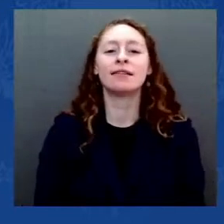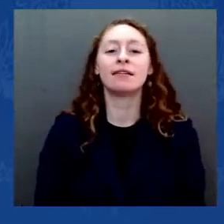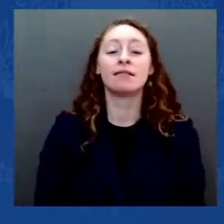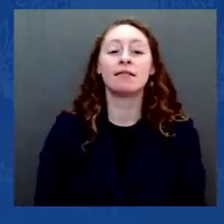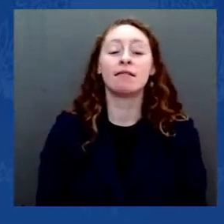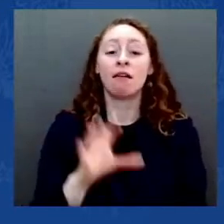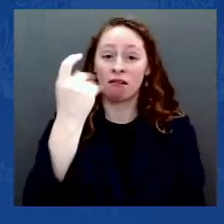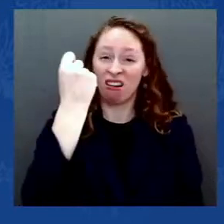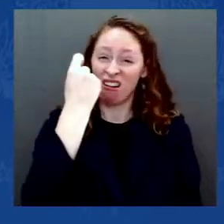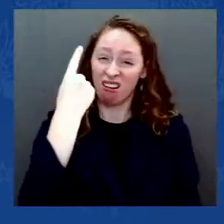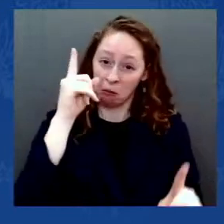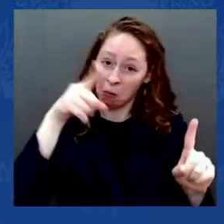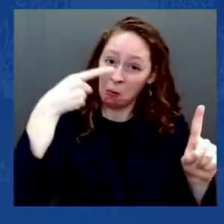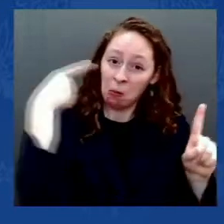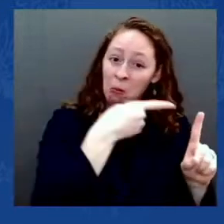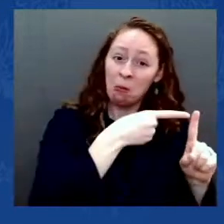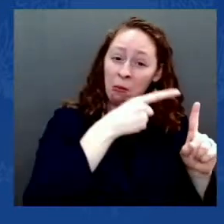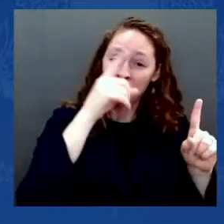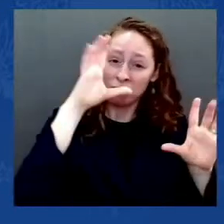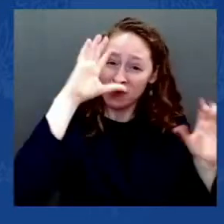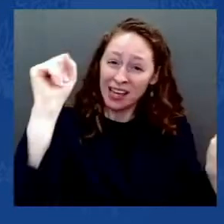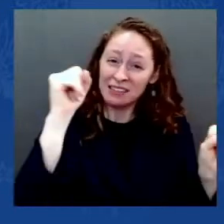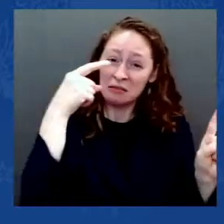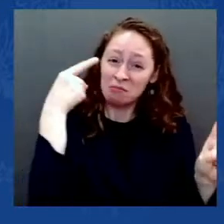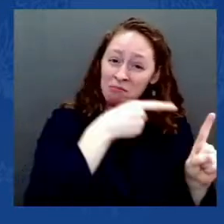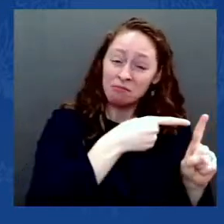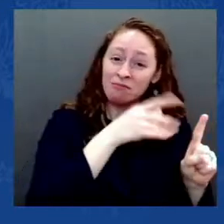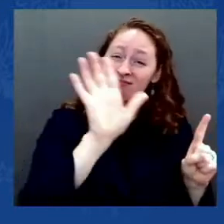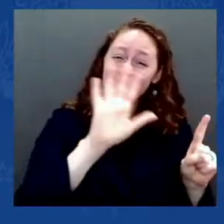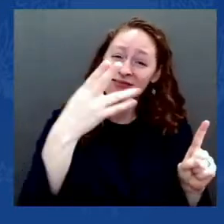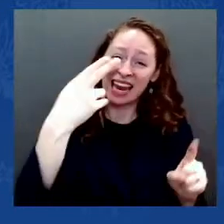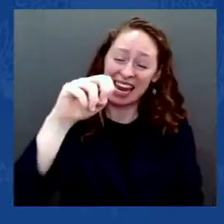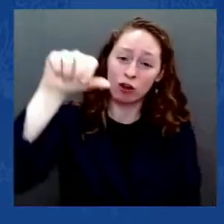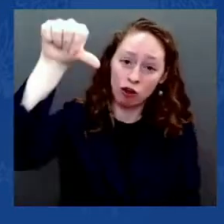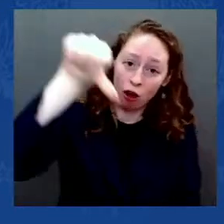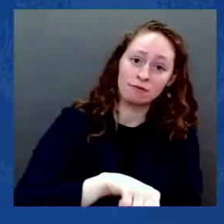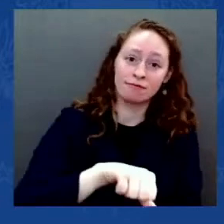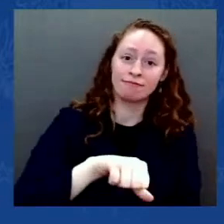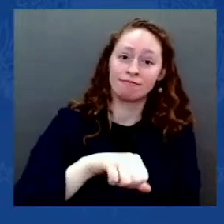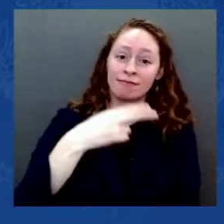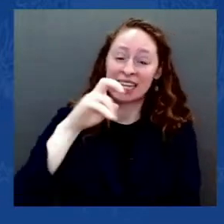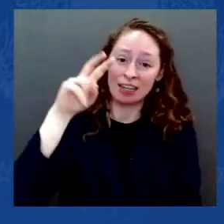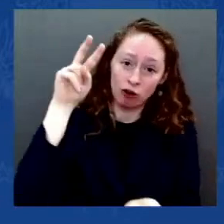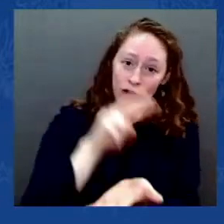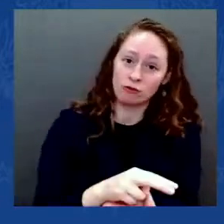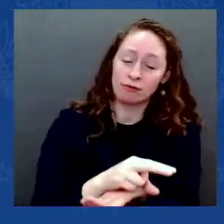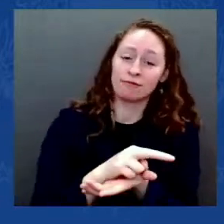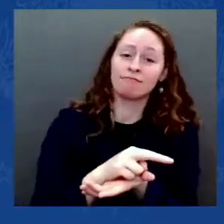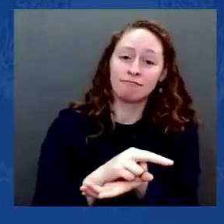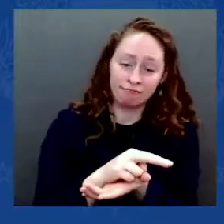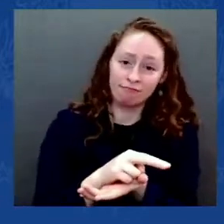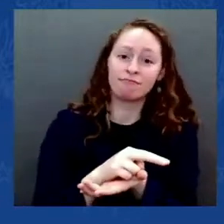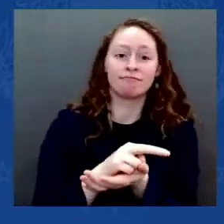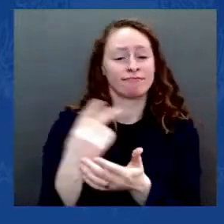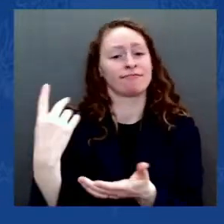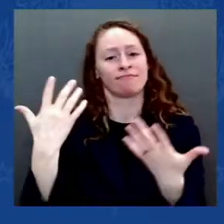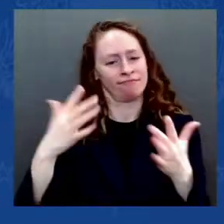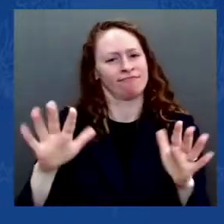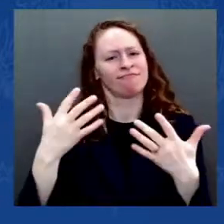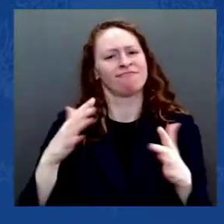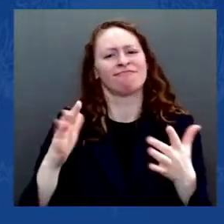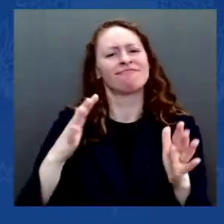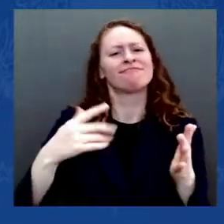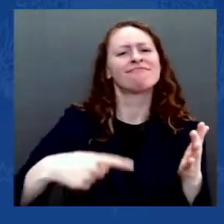Defeated by a margin of over 7 million of your votes in a full and free and fair